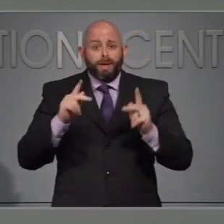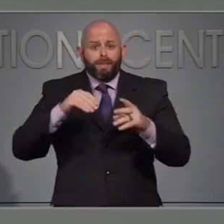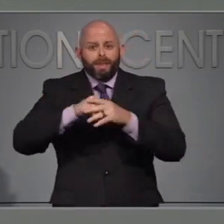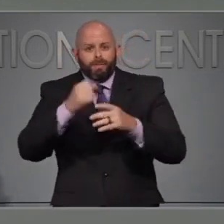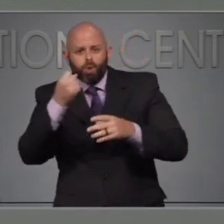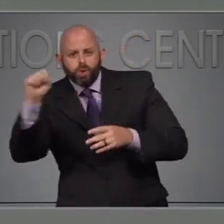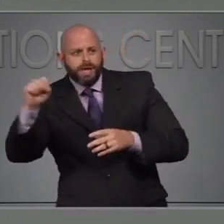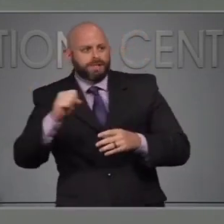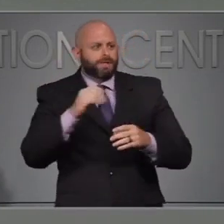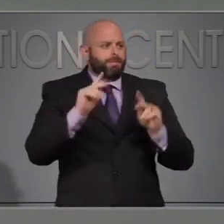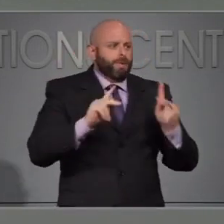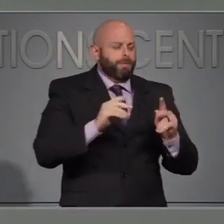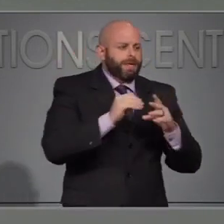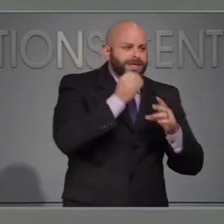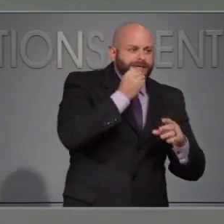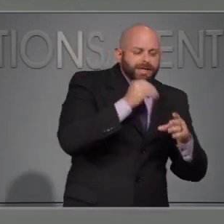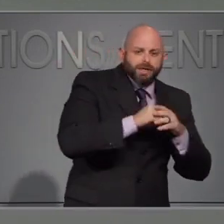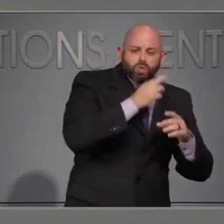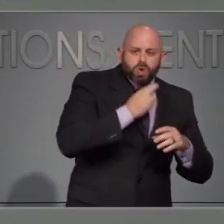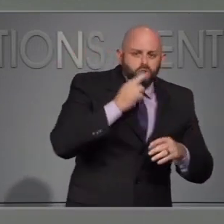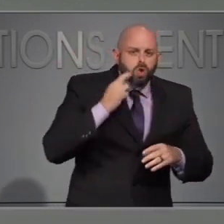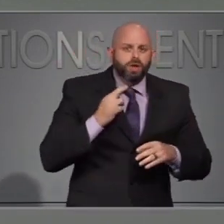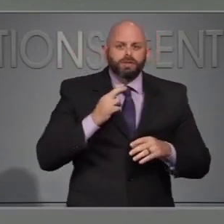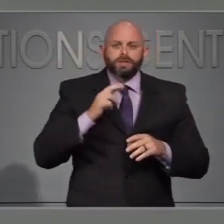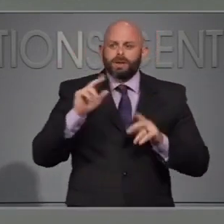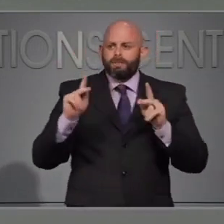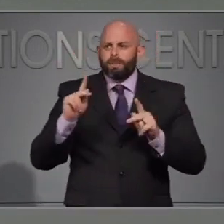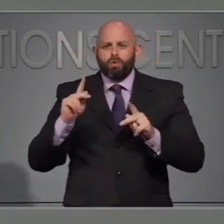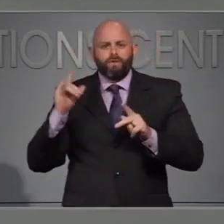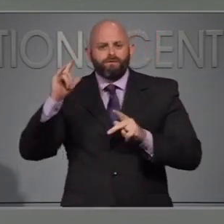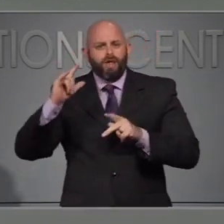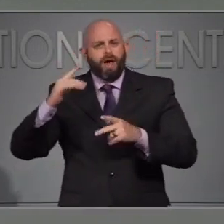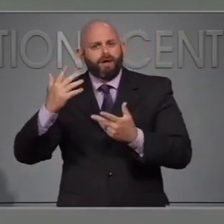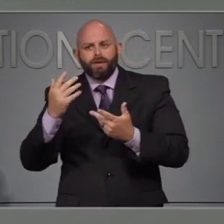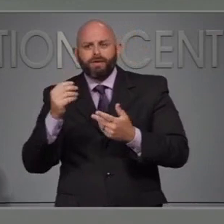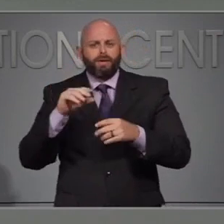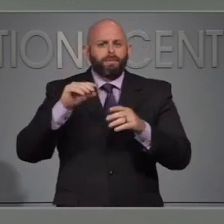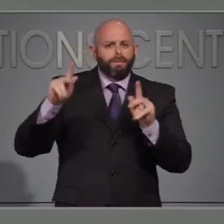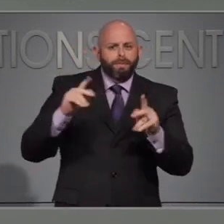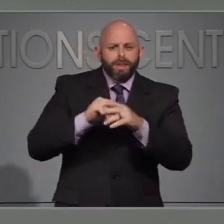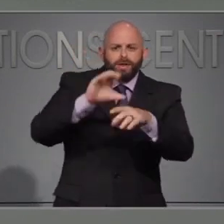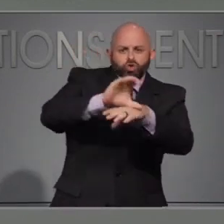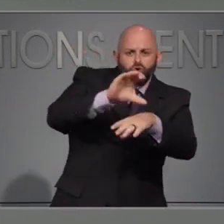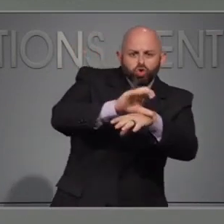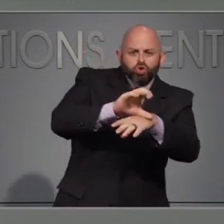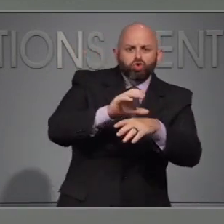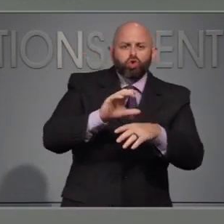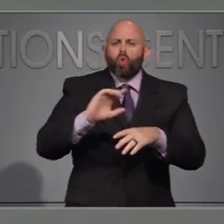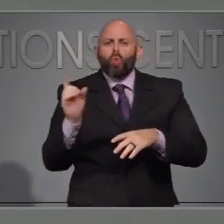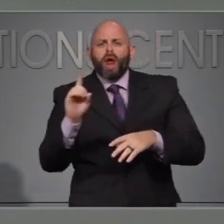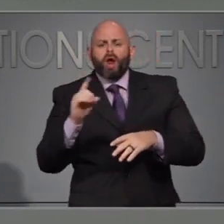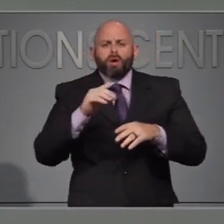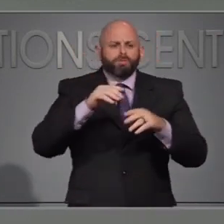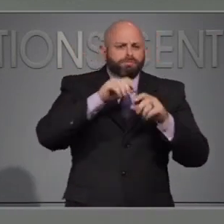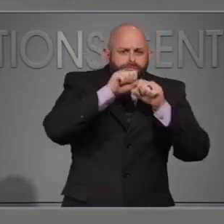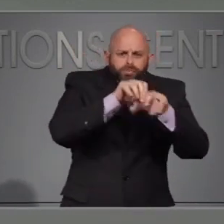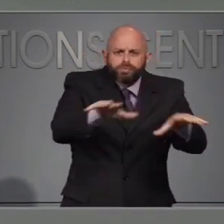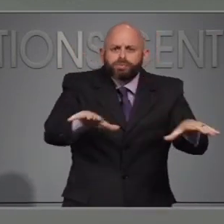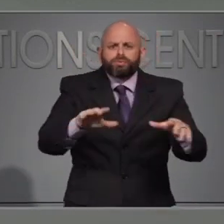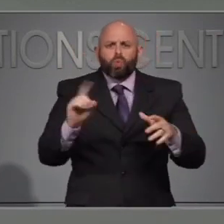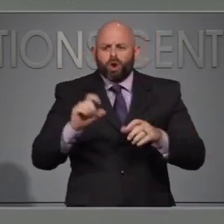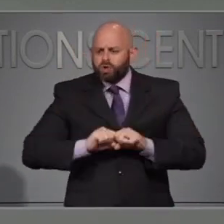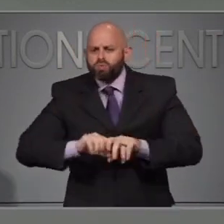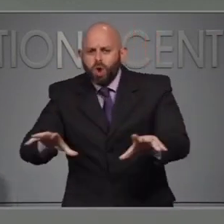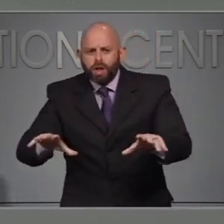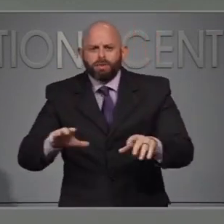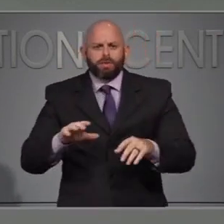at restaurants, praying at church, flying on airplanes, or do most cases transmit at workplaces and congregate living settings?